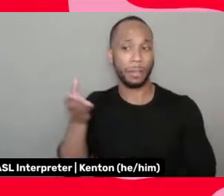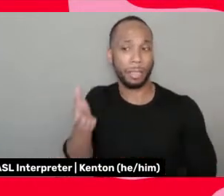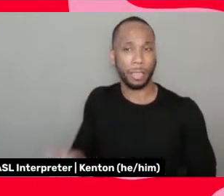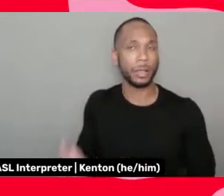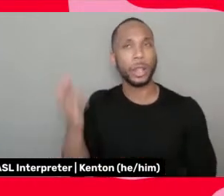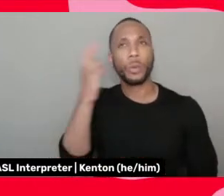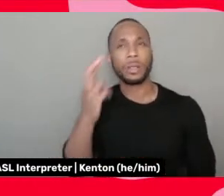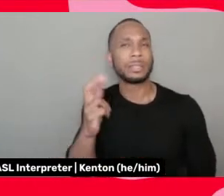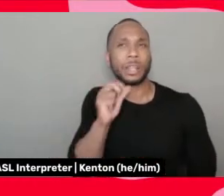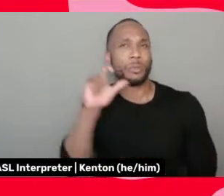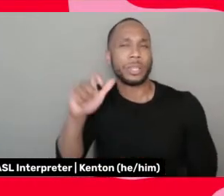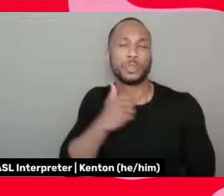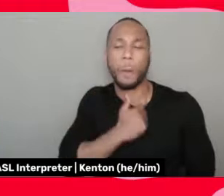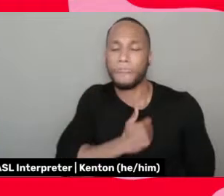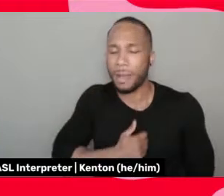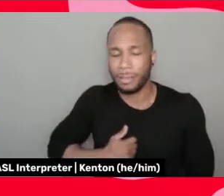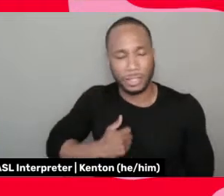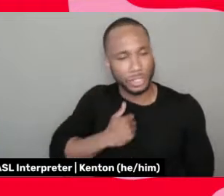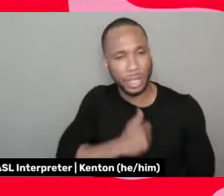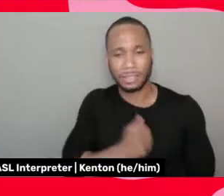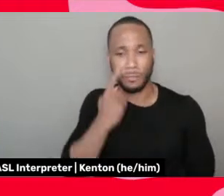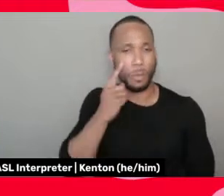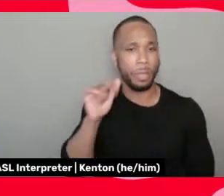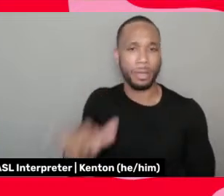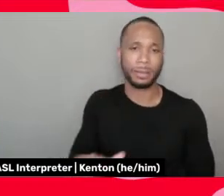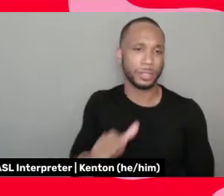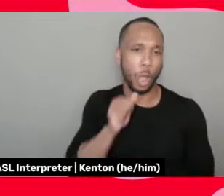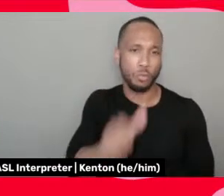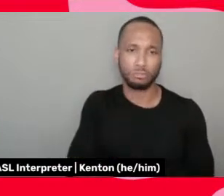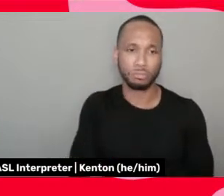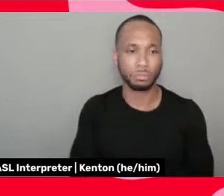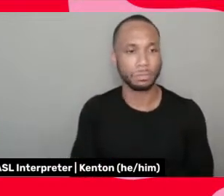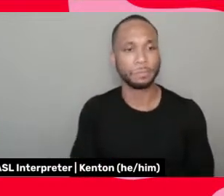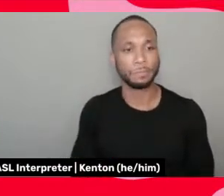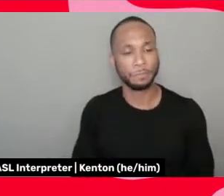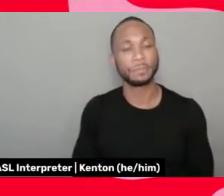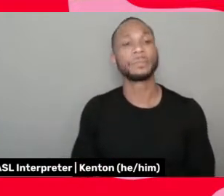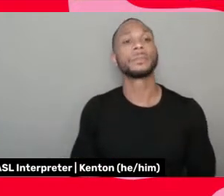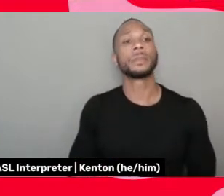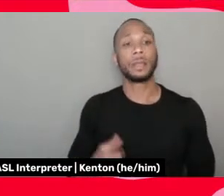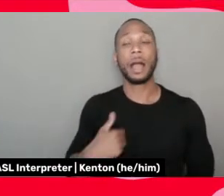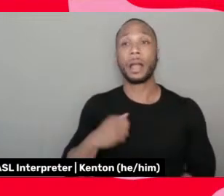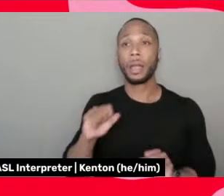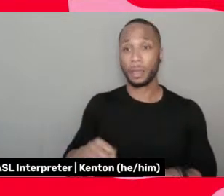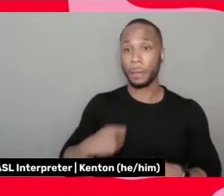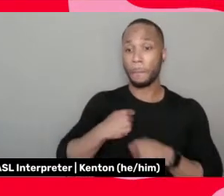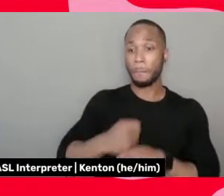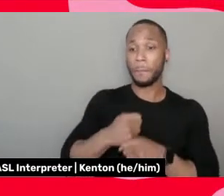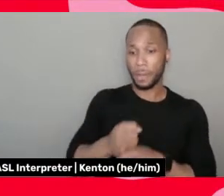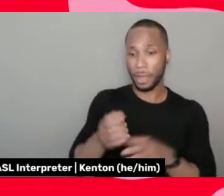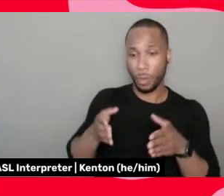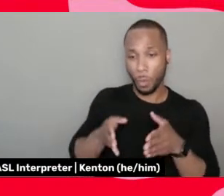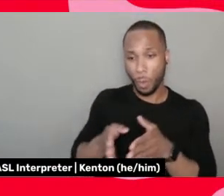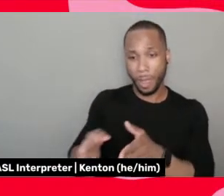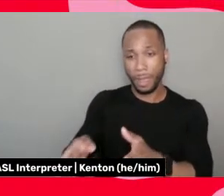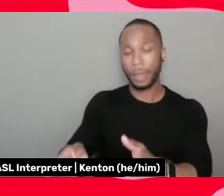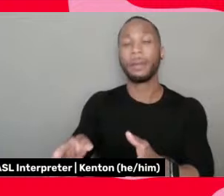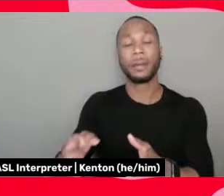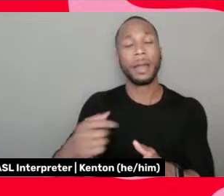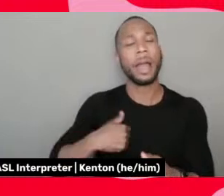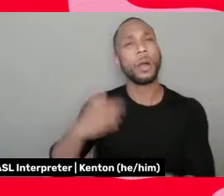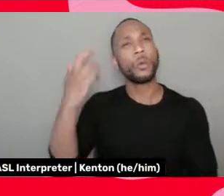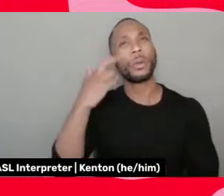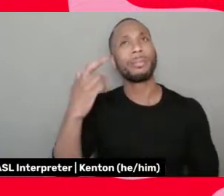to apologize for that. Um, and that I could make a way and that I realized